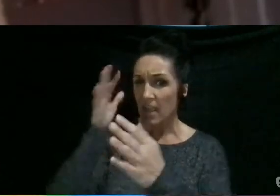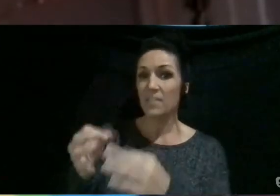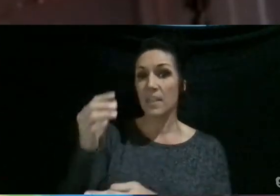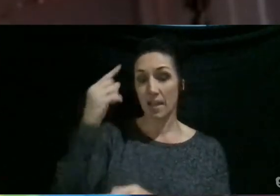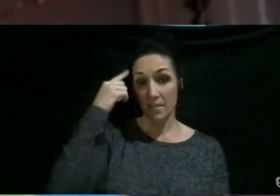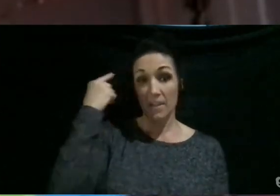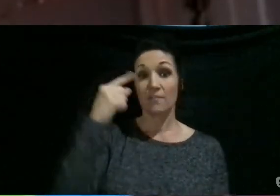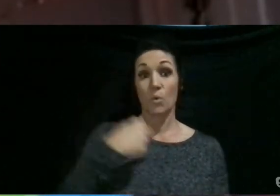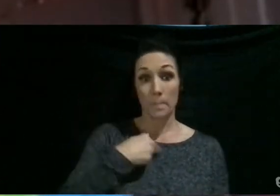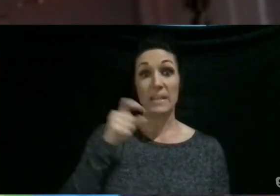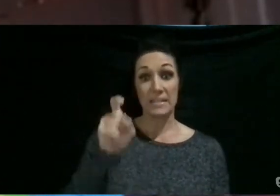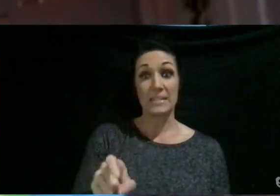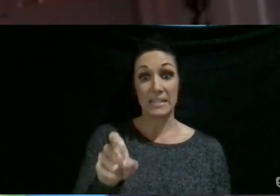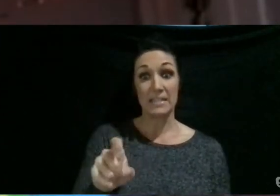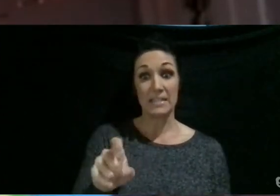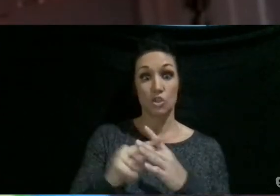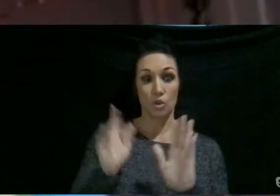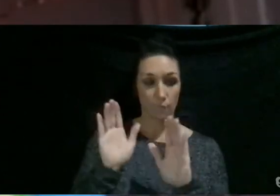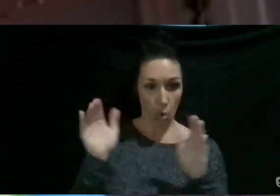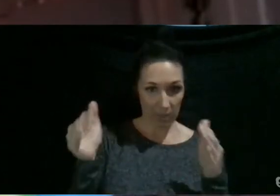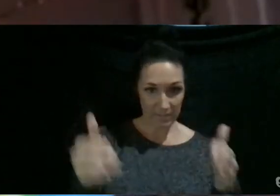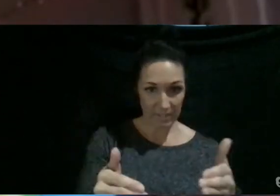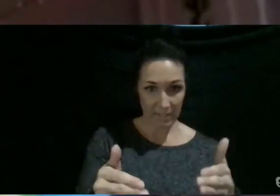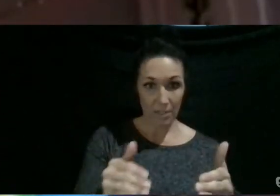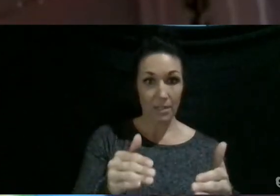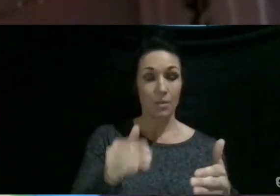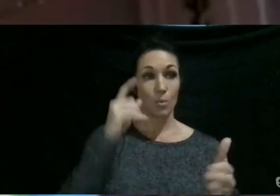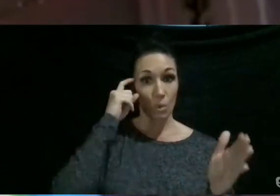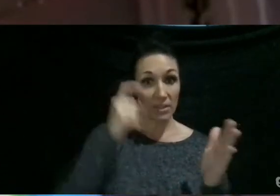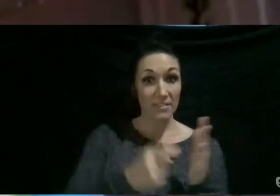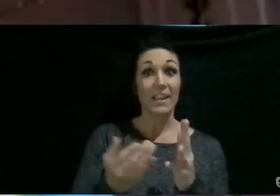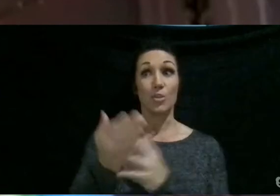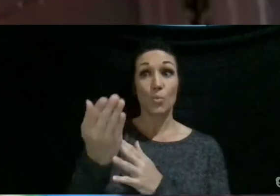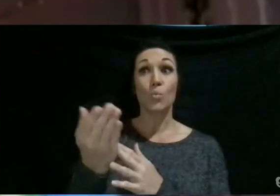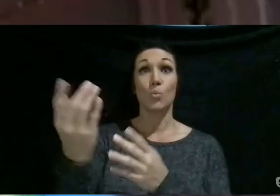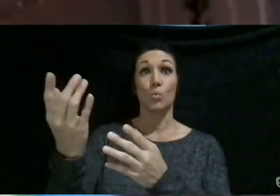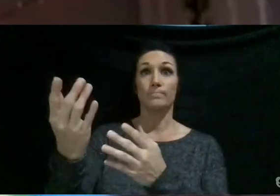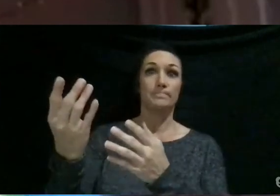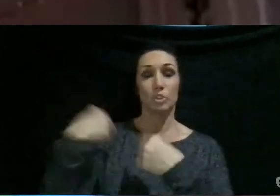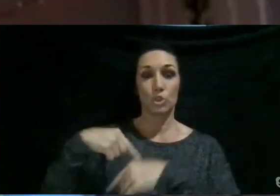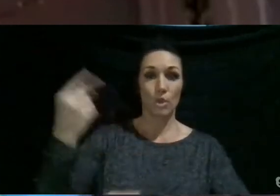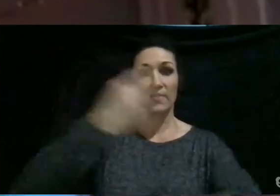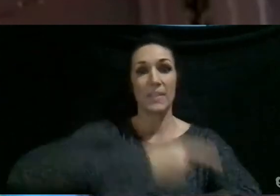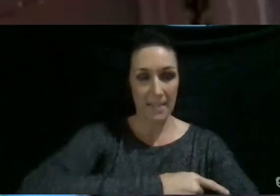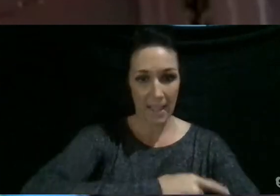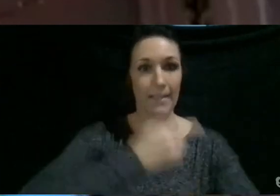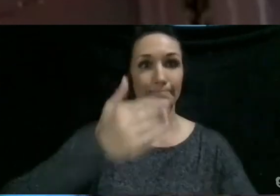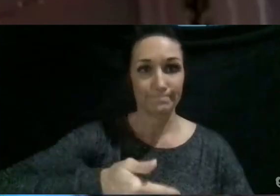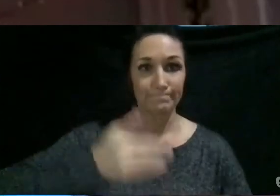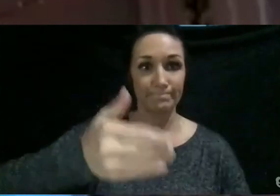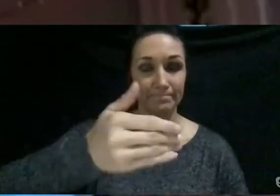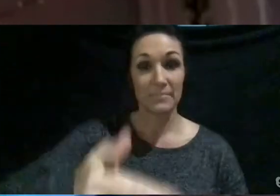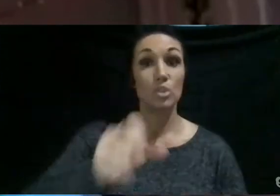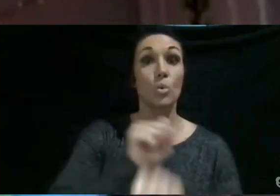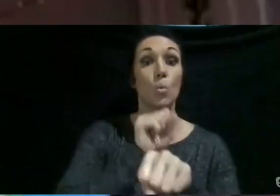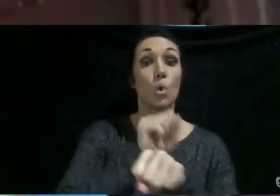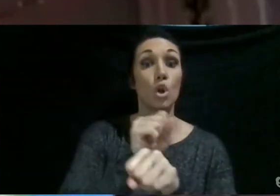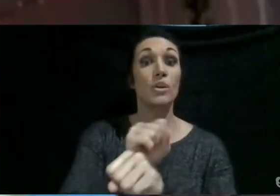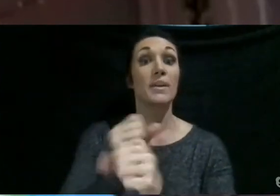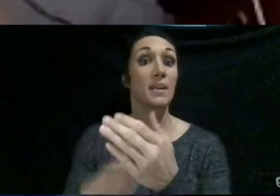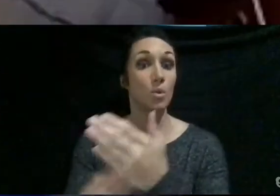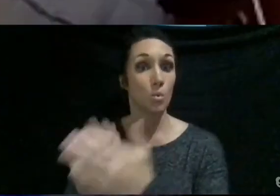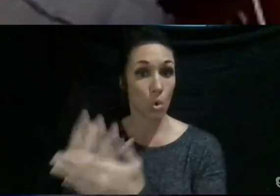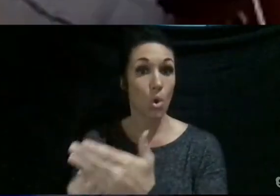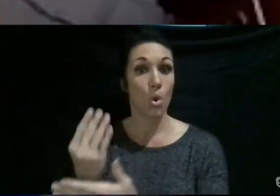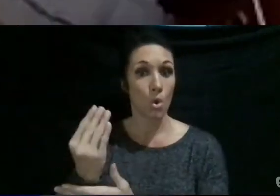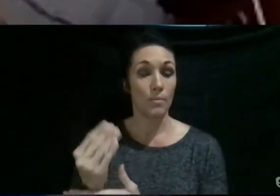I need to like start focusing on like realizing it throughout the day so I can work on it and grow in like the